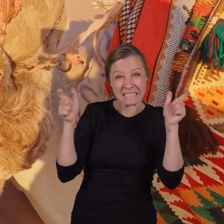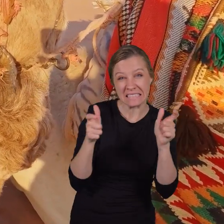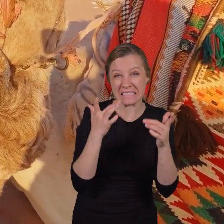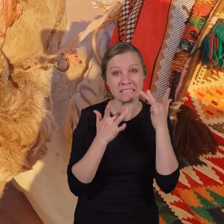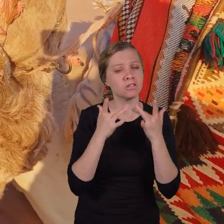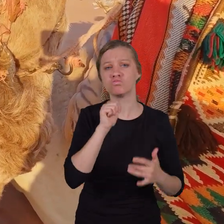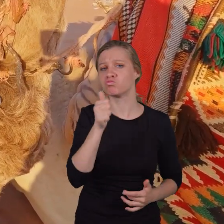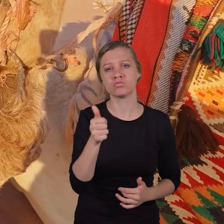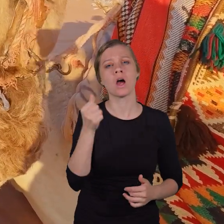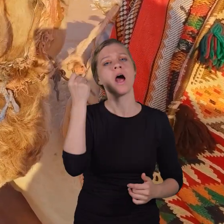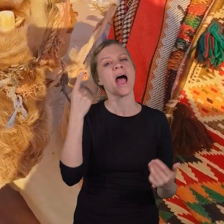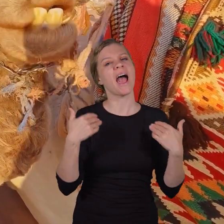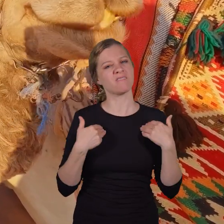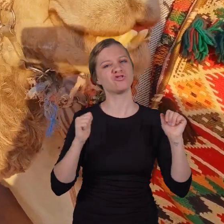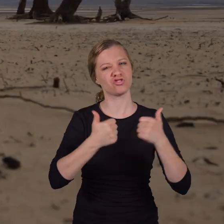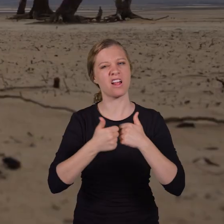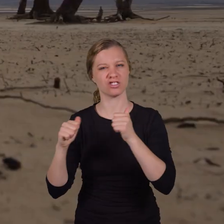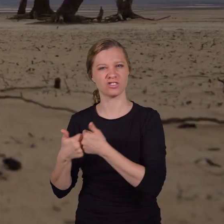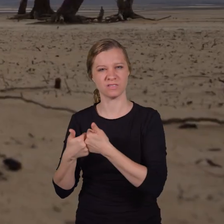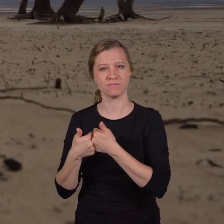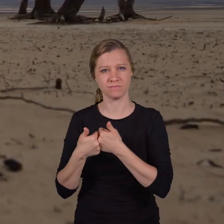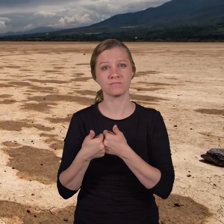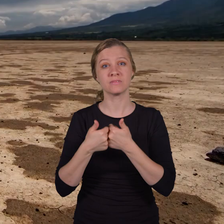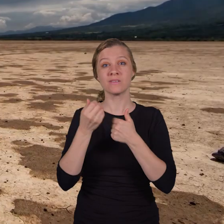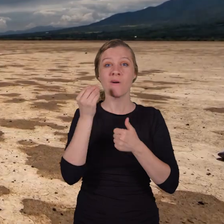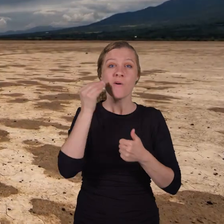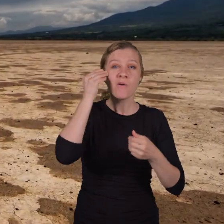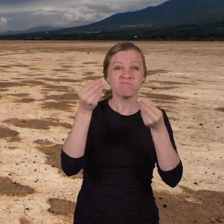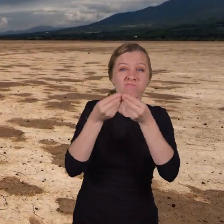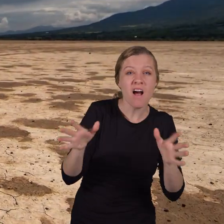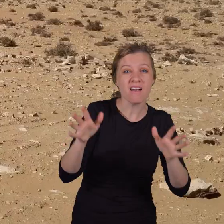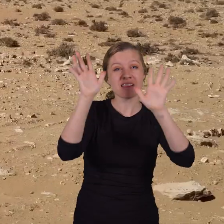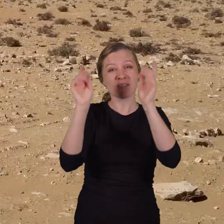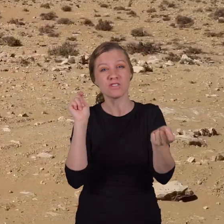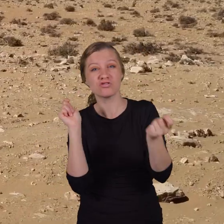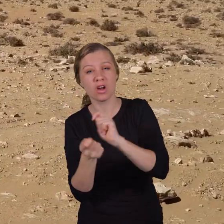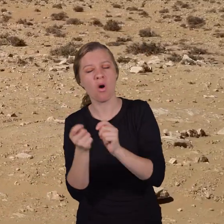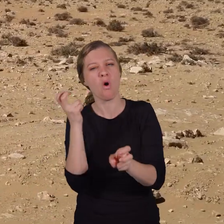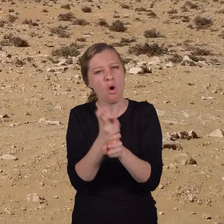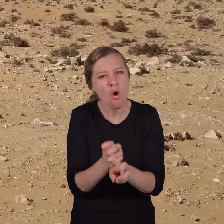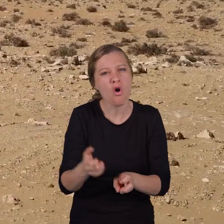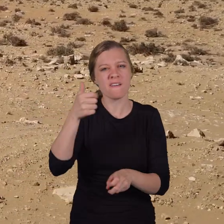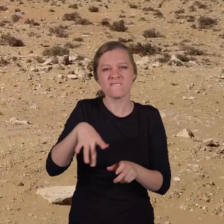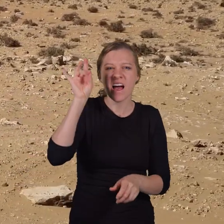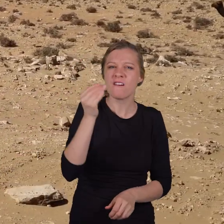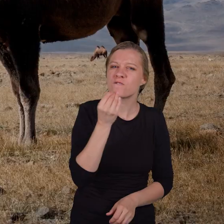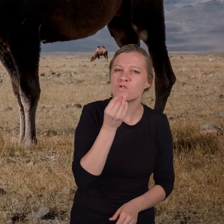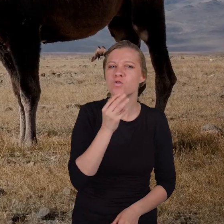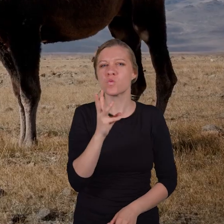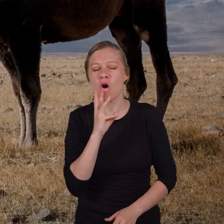but they do face some challenges. Habitat loss and climate change can make it harder for them to find food and water.